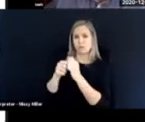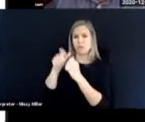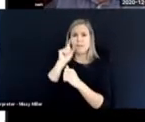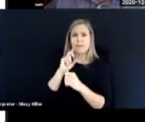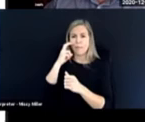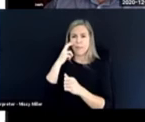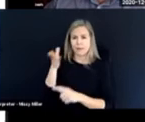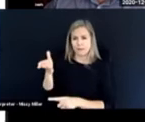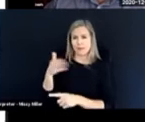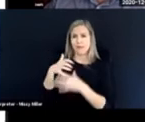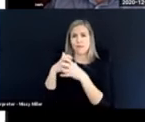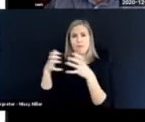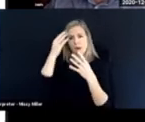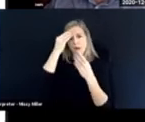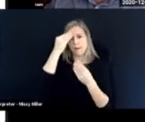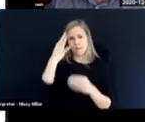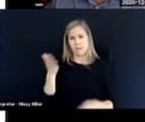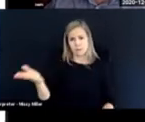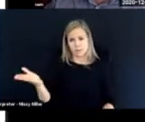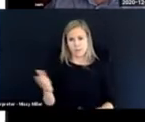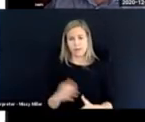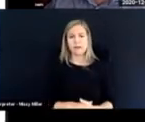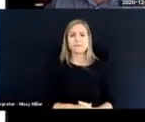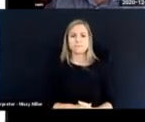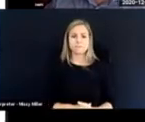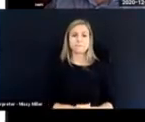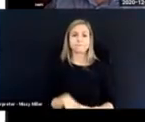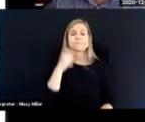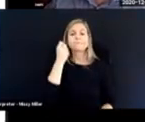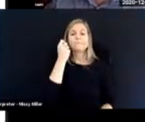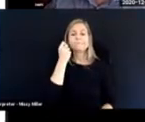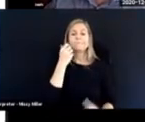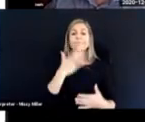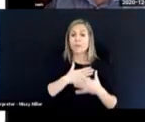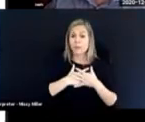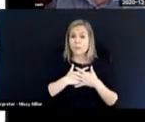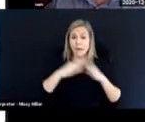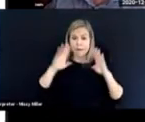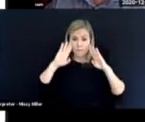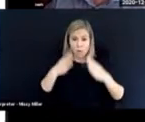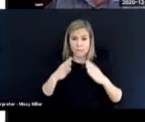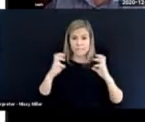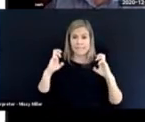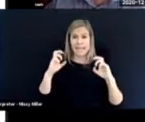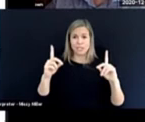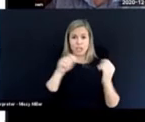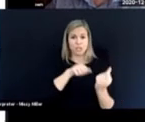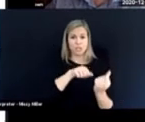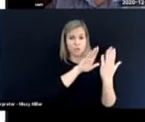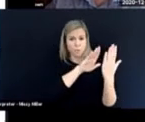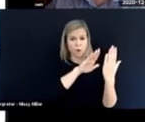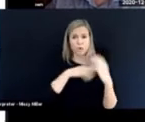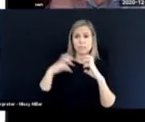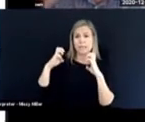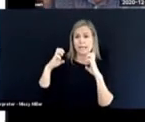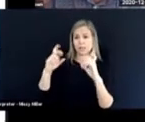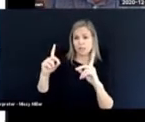And then, since my focus is very much the educational approach and the educational philosophy,